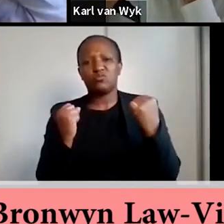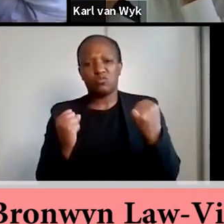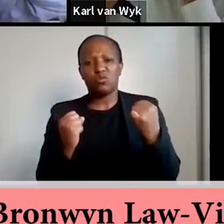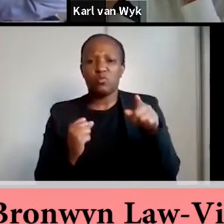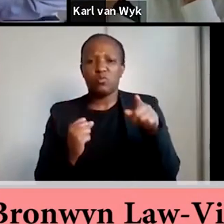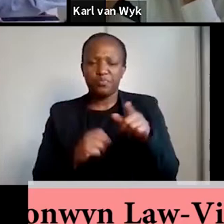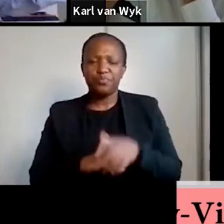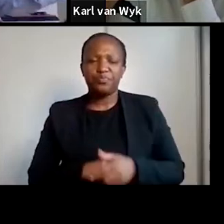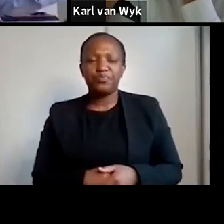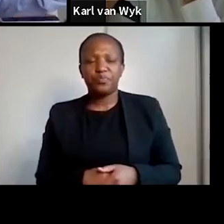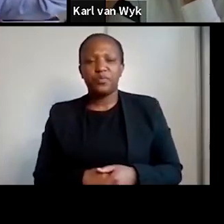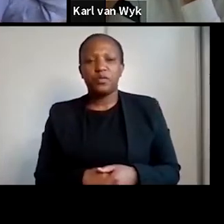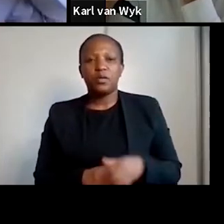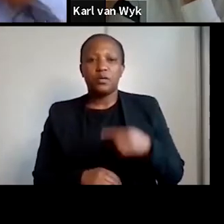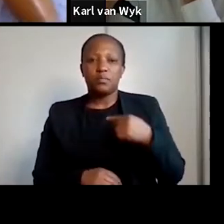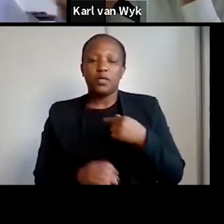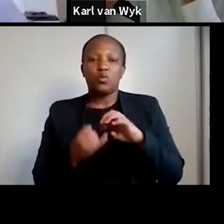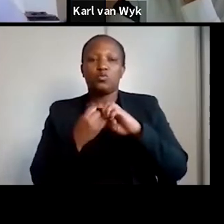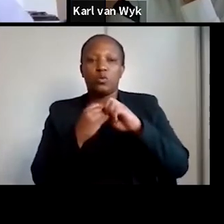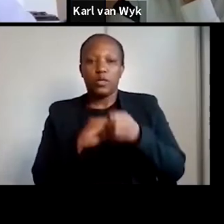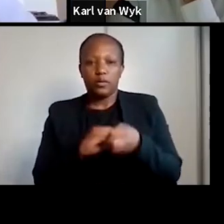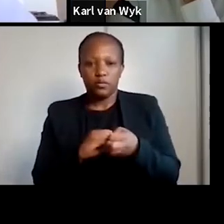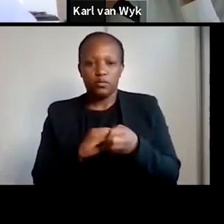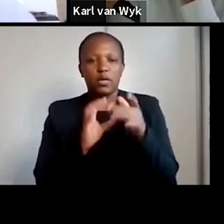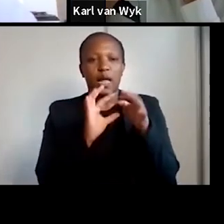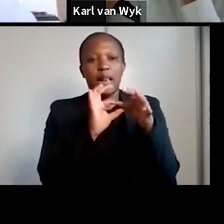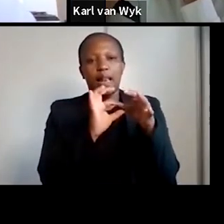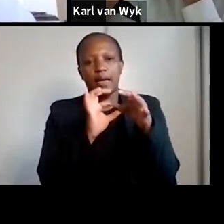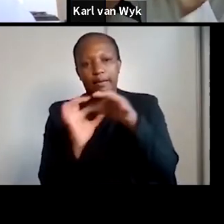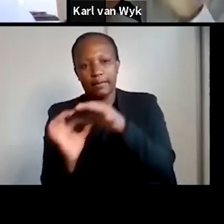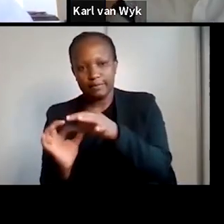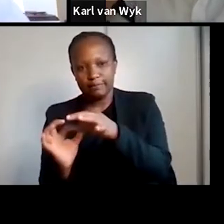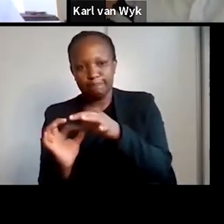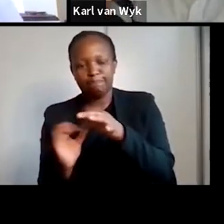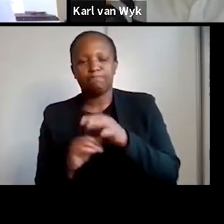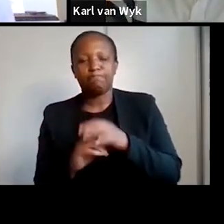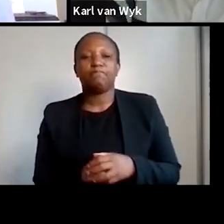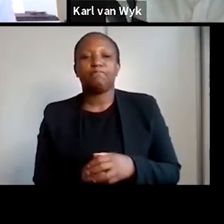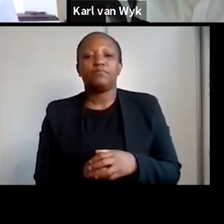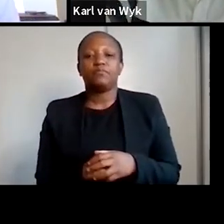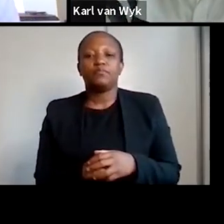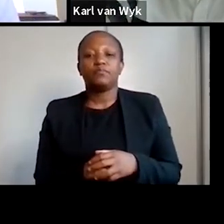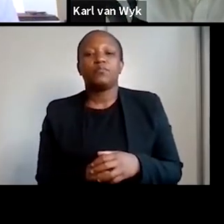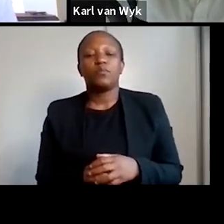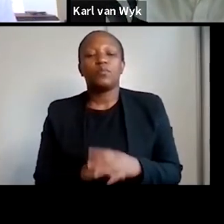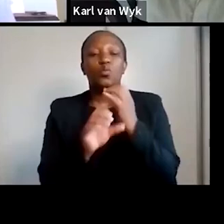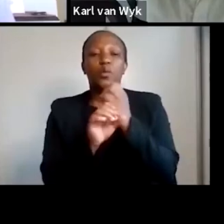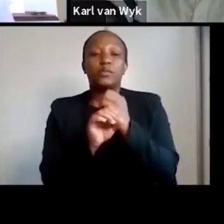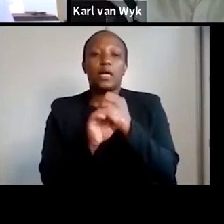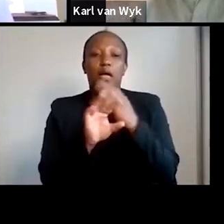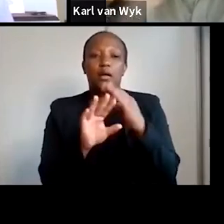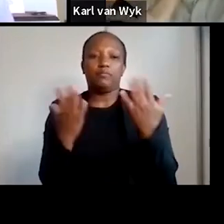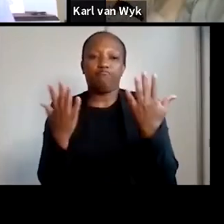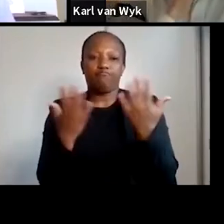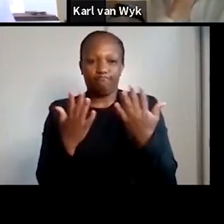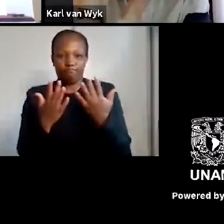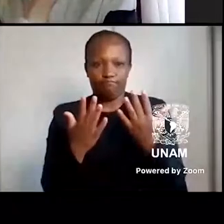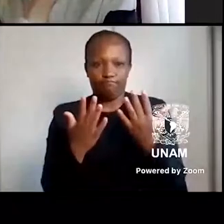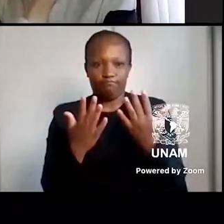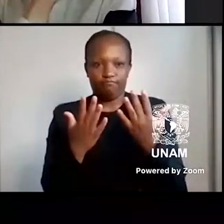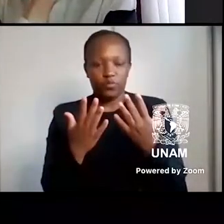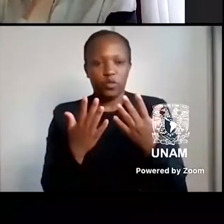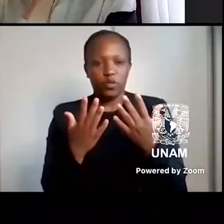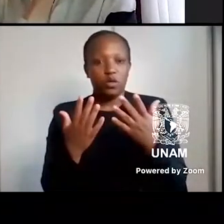I'm going to try to link what you've said by referring to